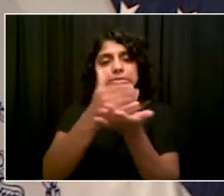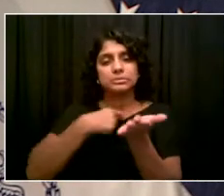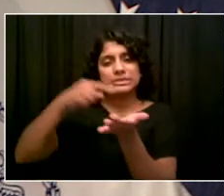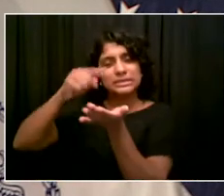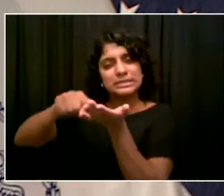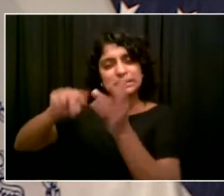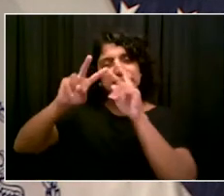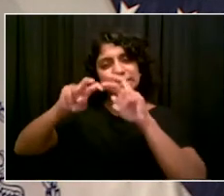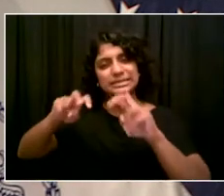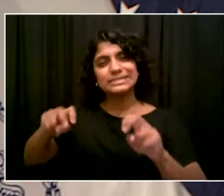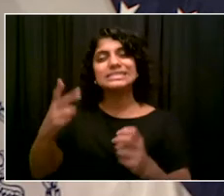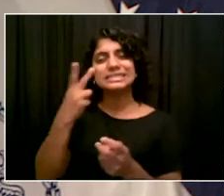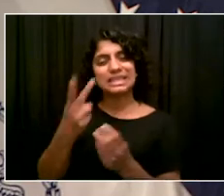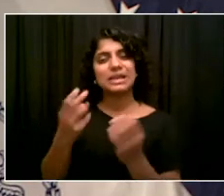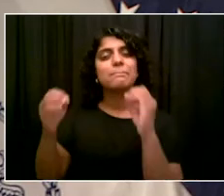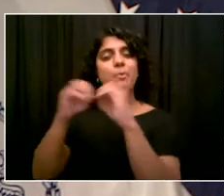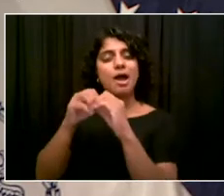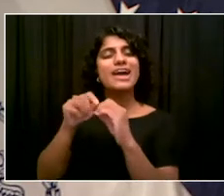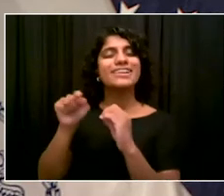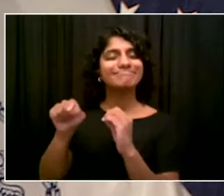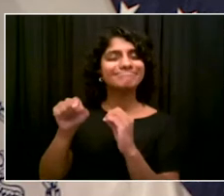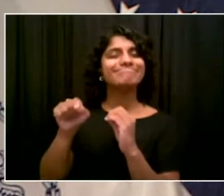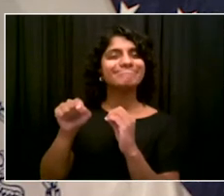need the research to really tell what happened here.